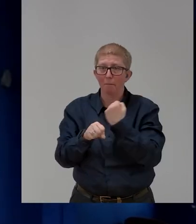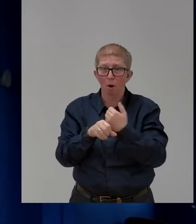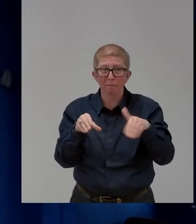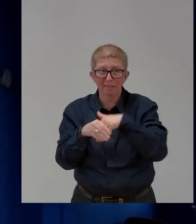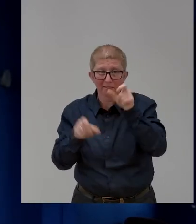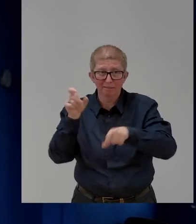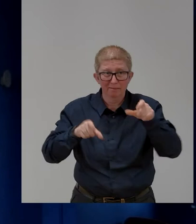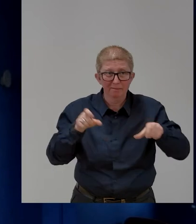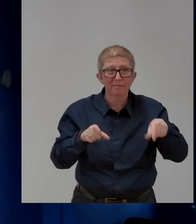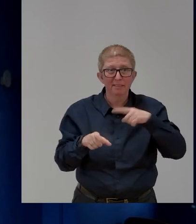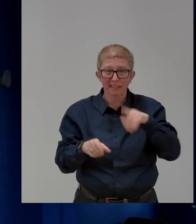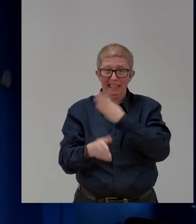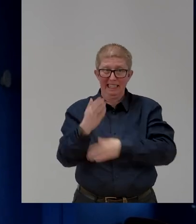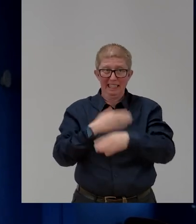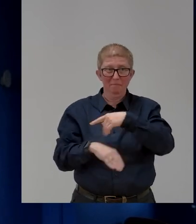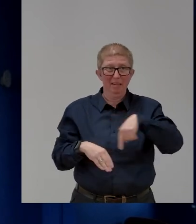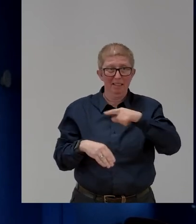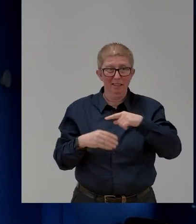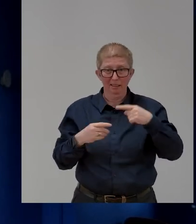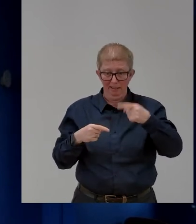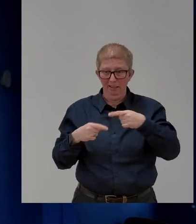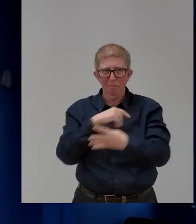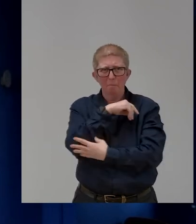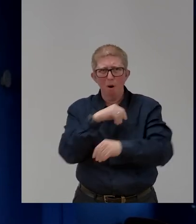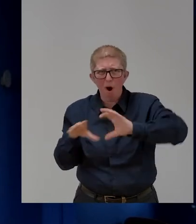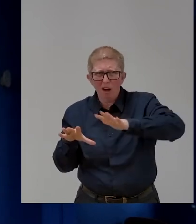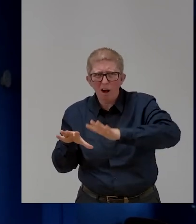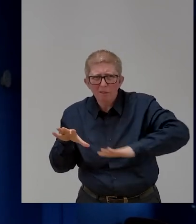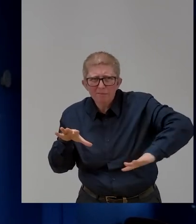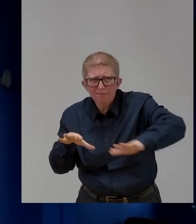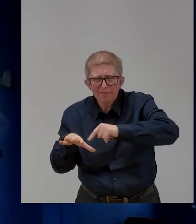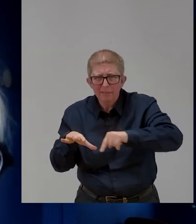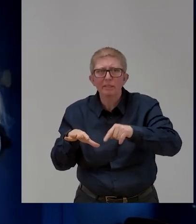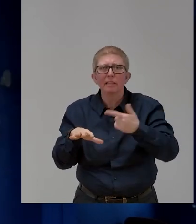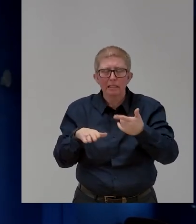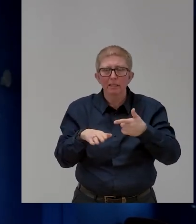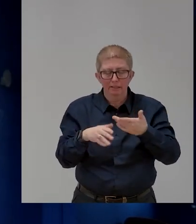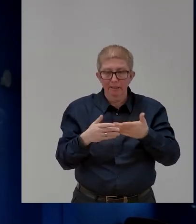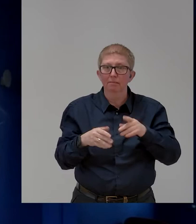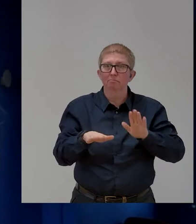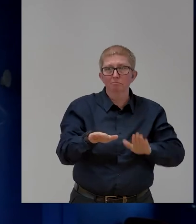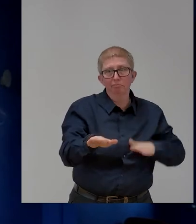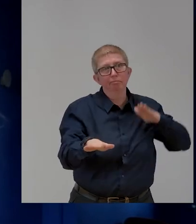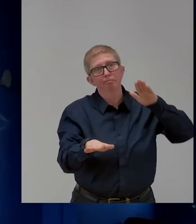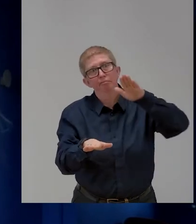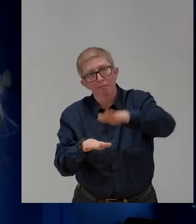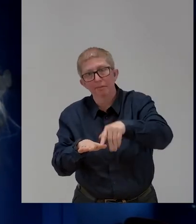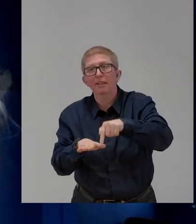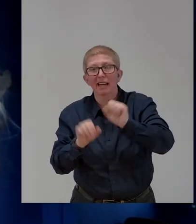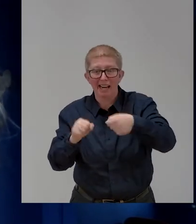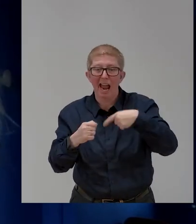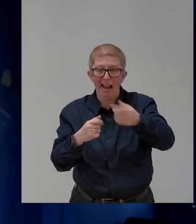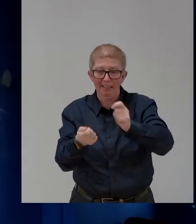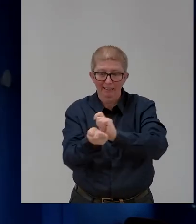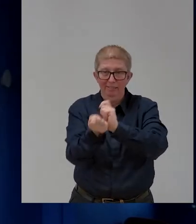changer. I mean, you said that twice. That's where we can see real system change. And